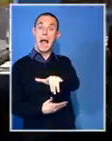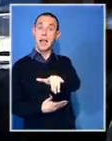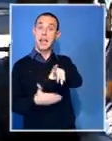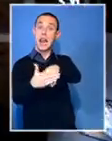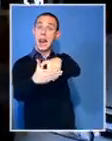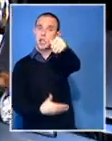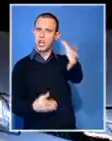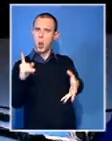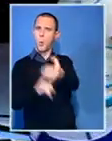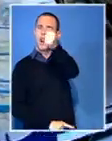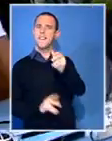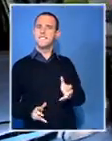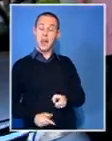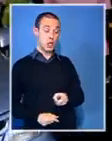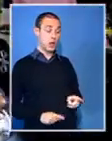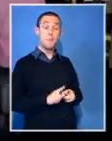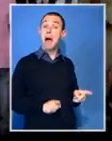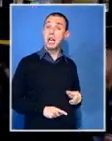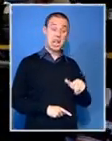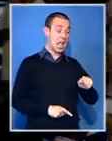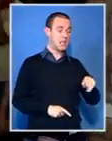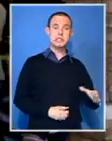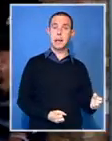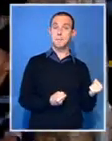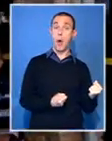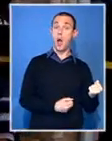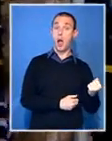However, the ANC is still in power pending a court appeal.